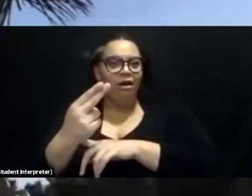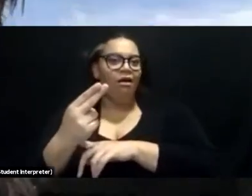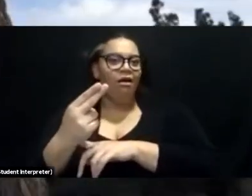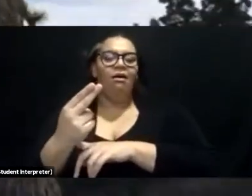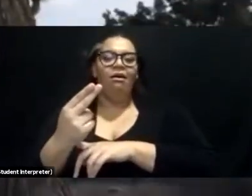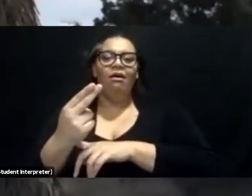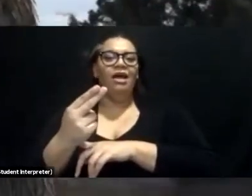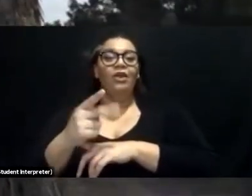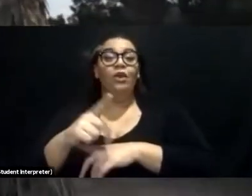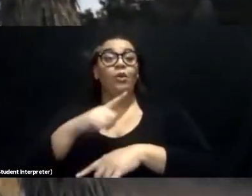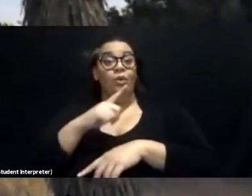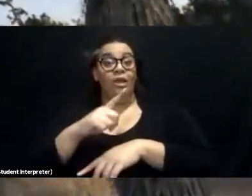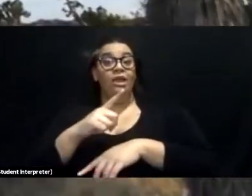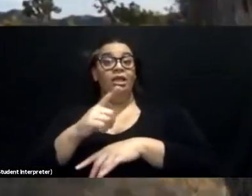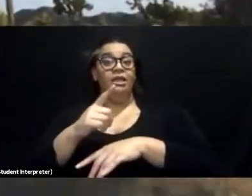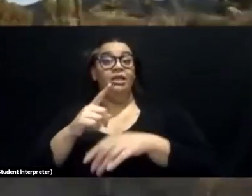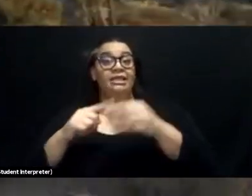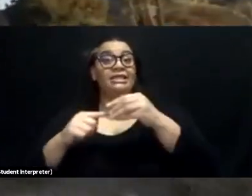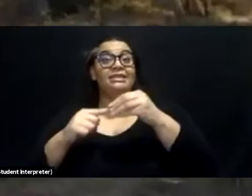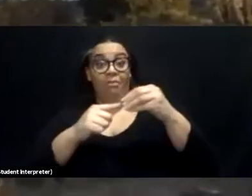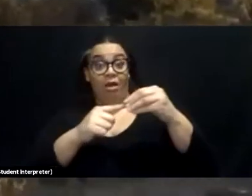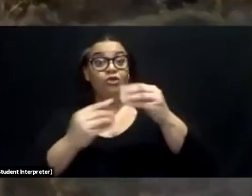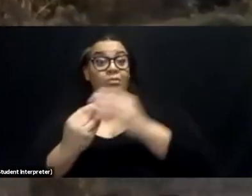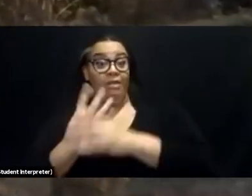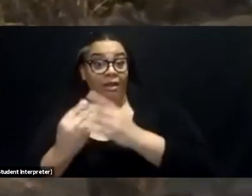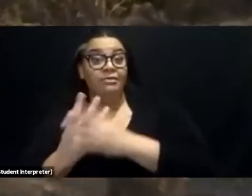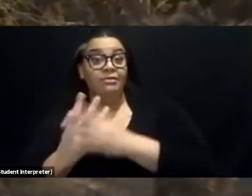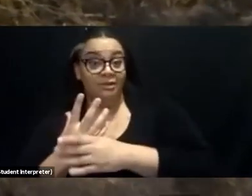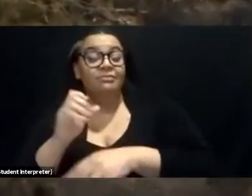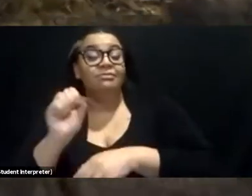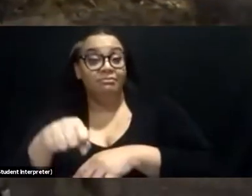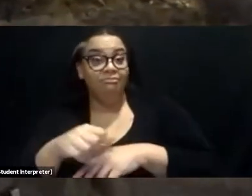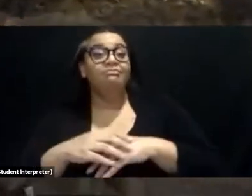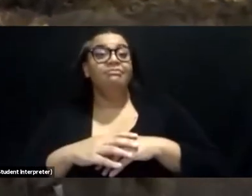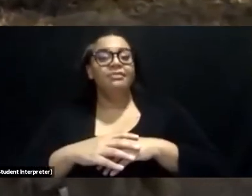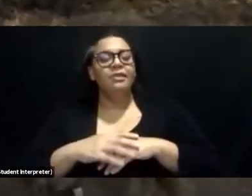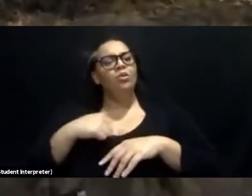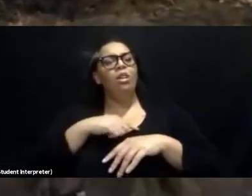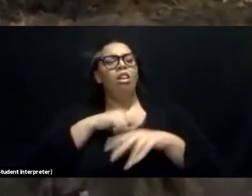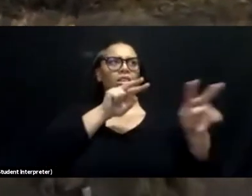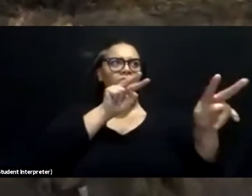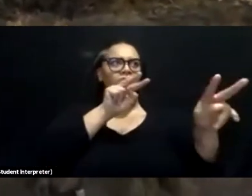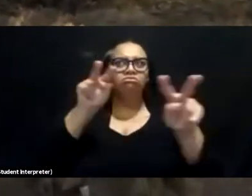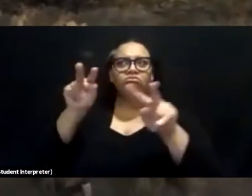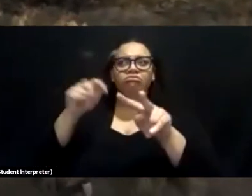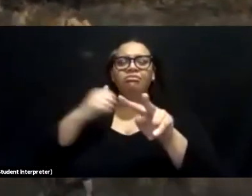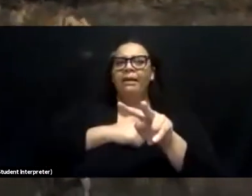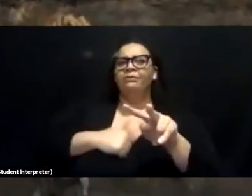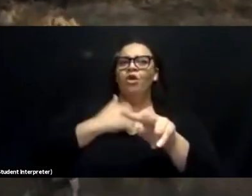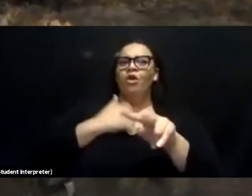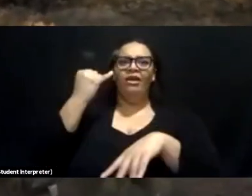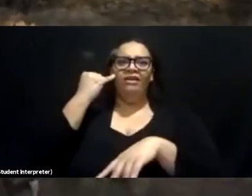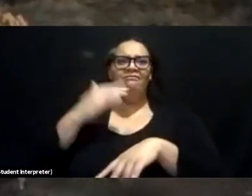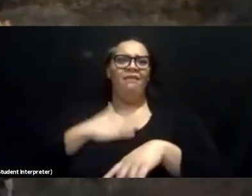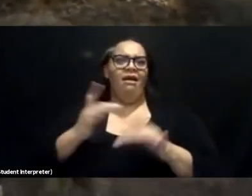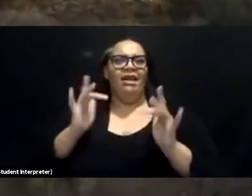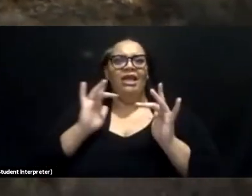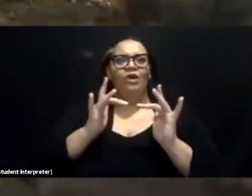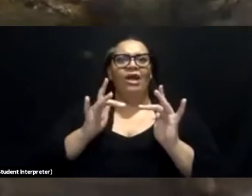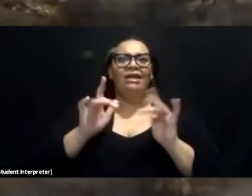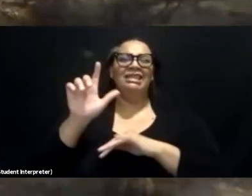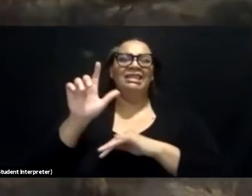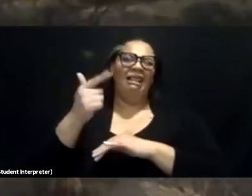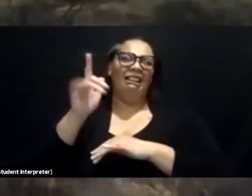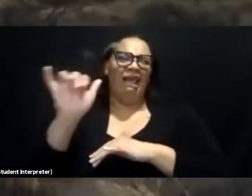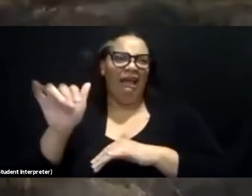really unique looking plant. We'll kind of look around and see a few of them here. And I do apologize if my internet gets a little laggy on the hill. I